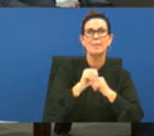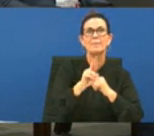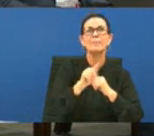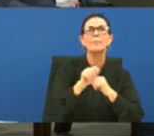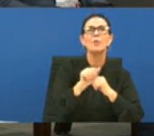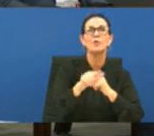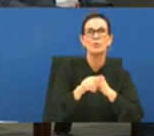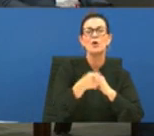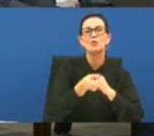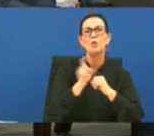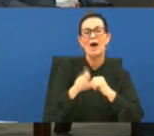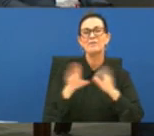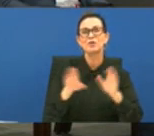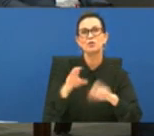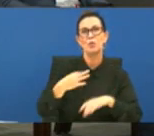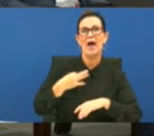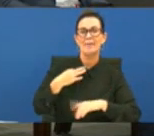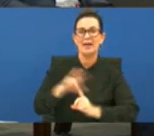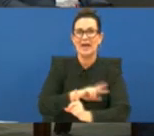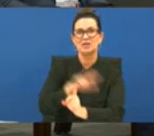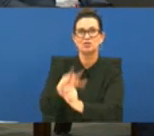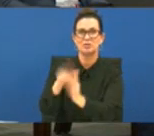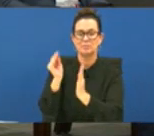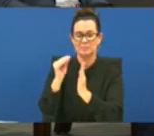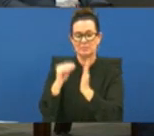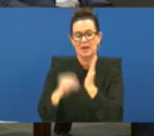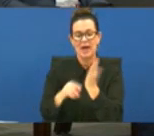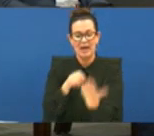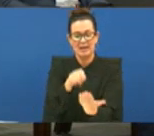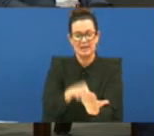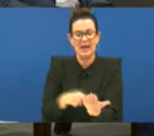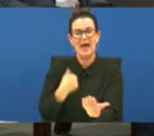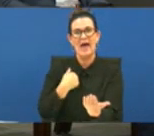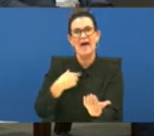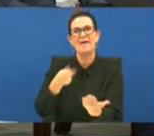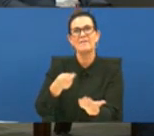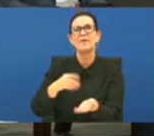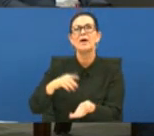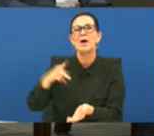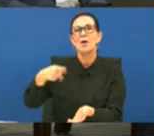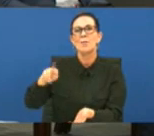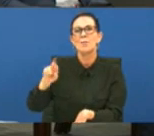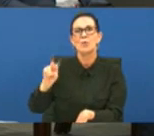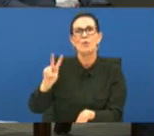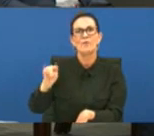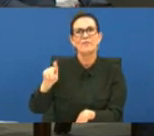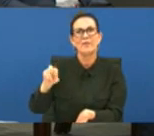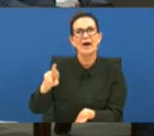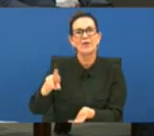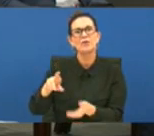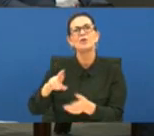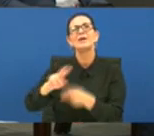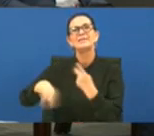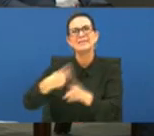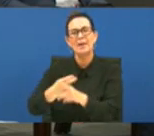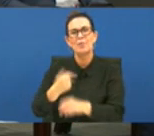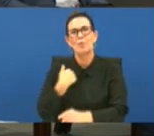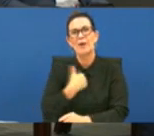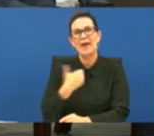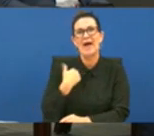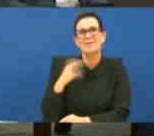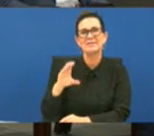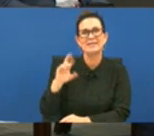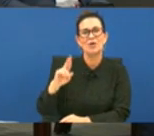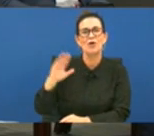a application and that application has a list of provider types the license that we have is a crc which is a crisis